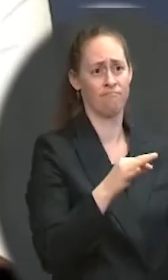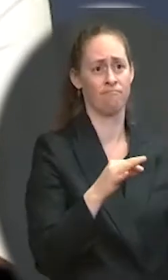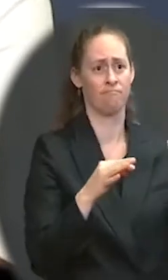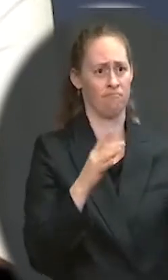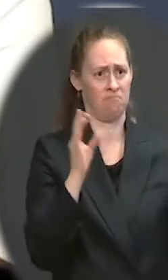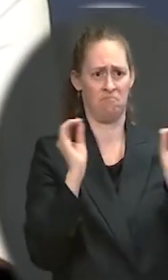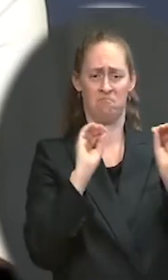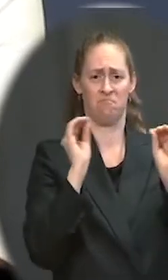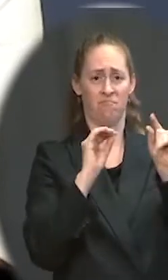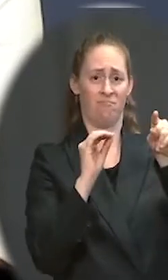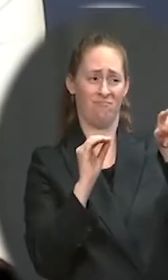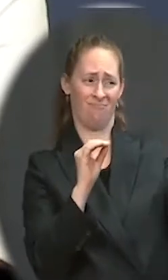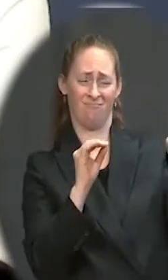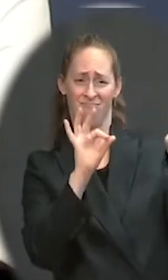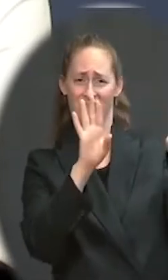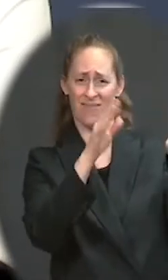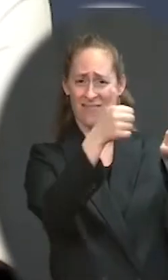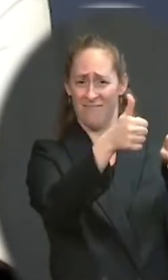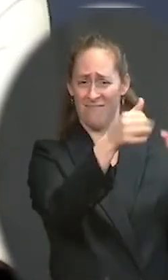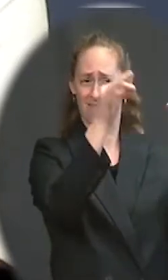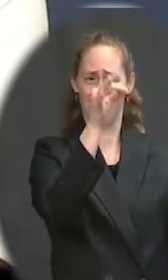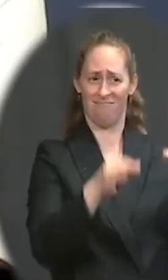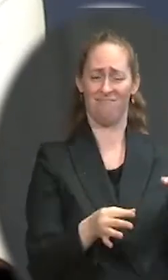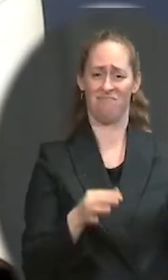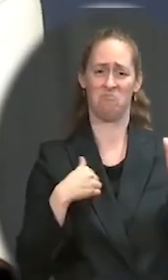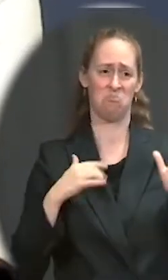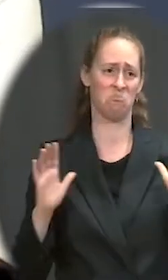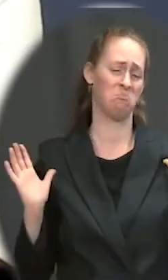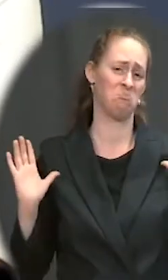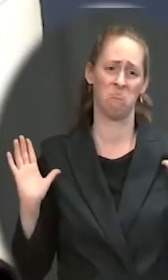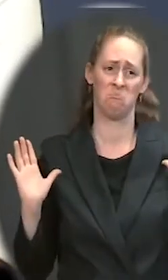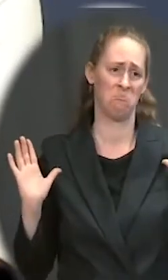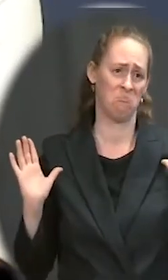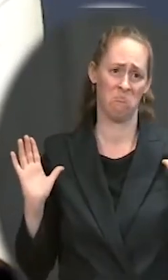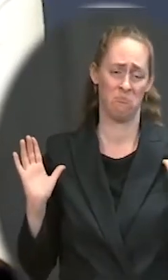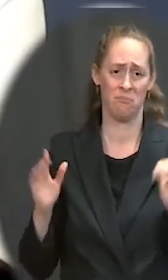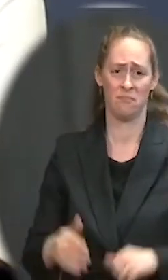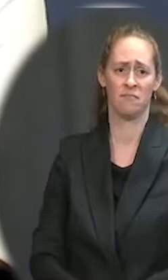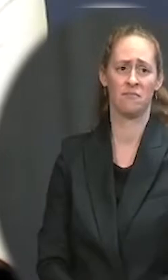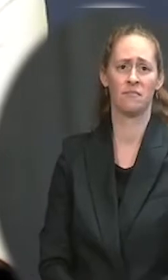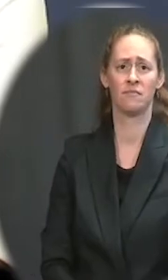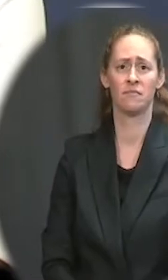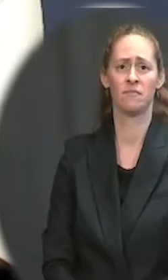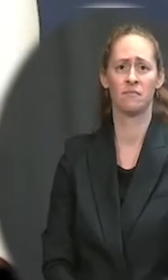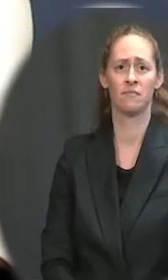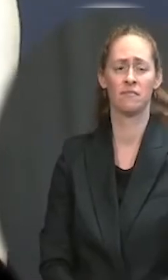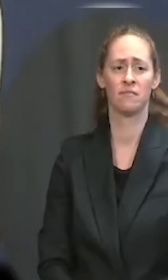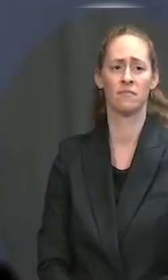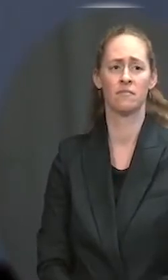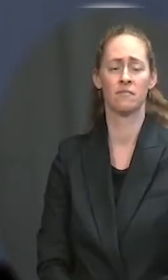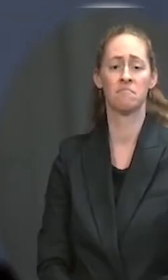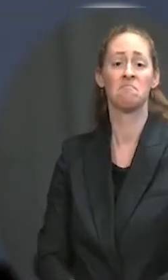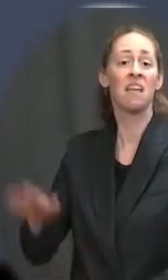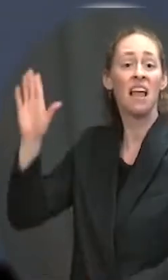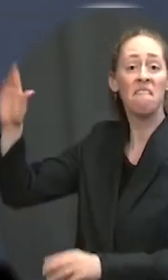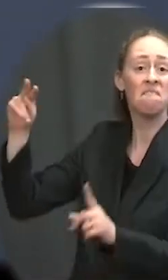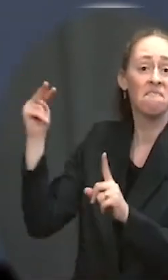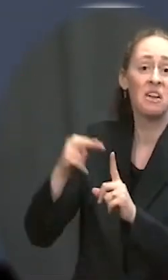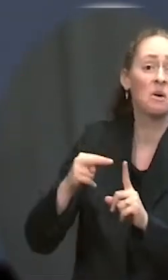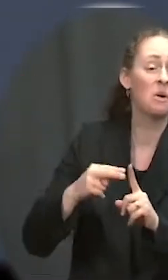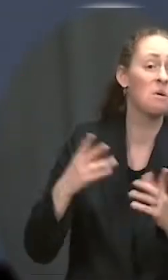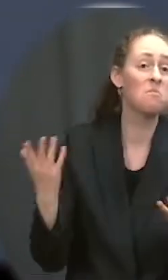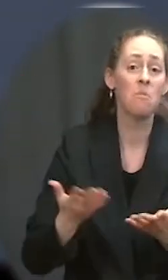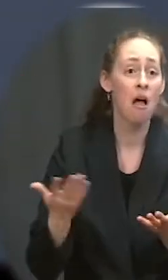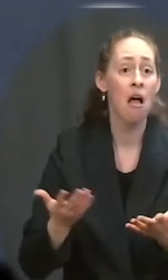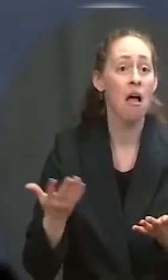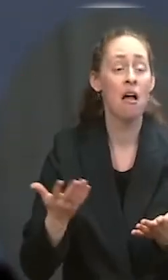as I know you all have reported. The president's view is that the major platforms have